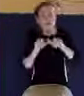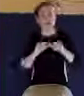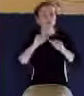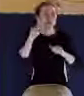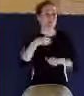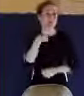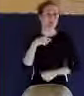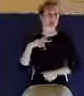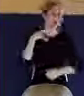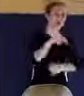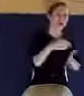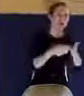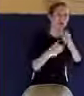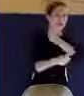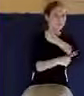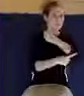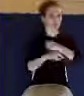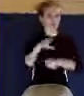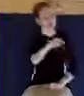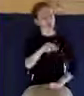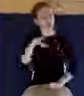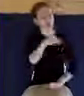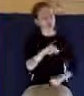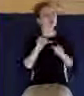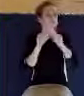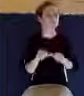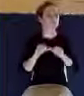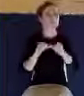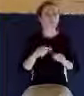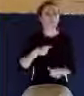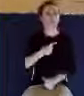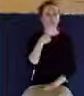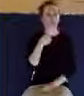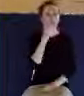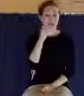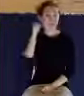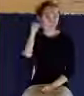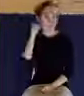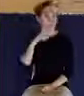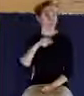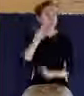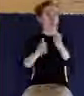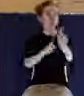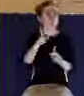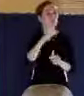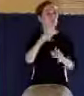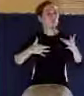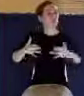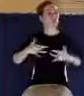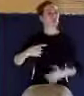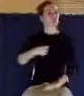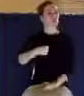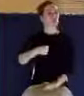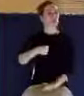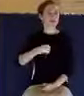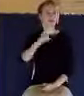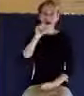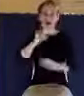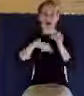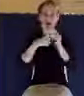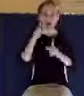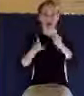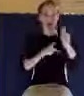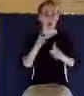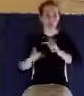You know, I said this yesterday. The people that concern me are not people that wrestle with their flesh